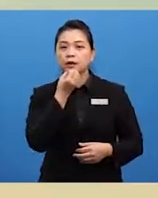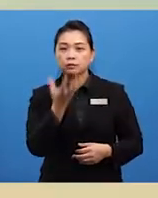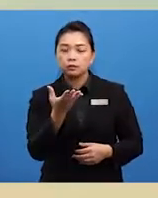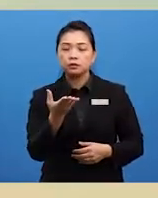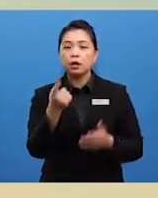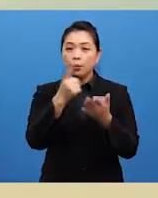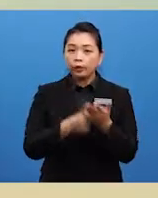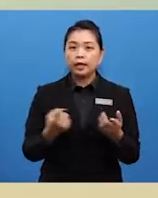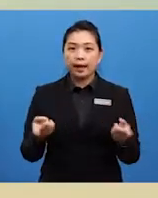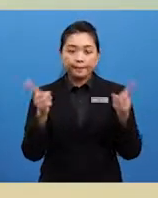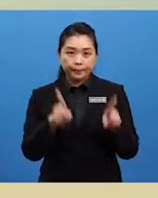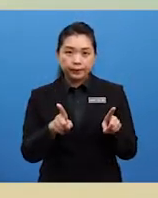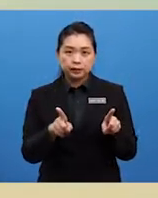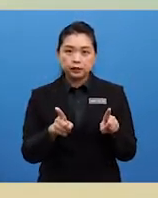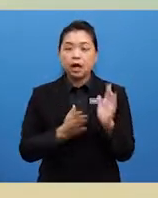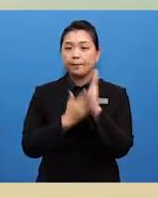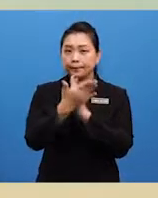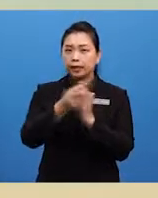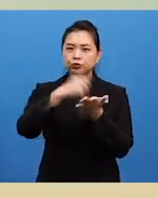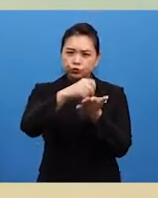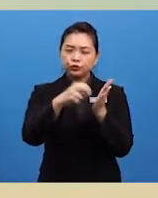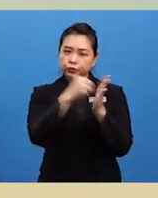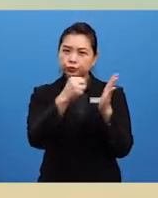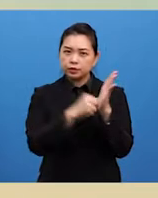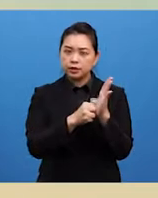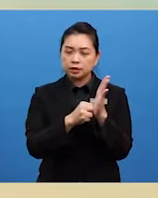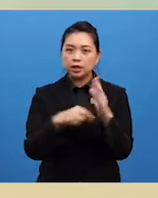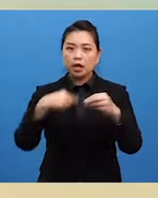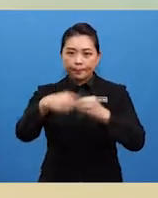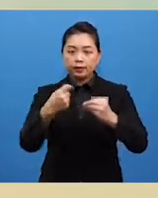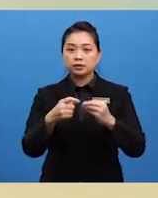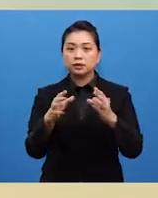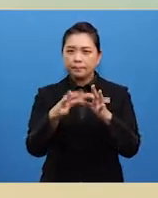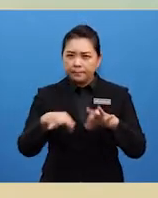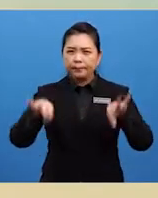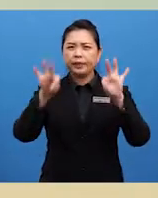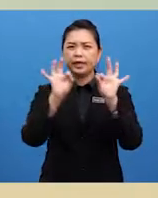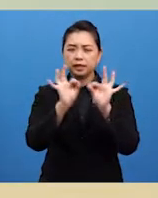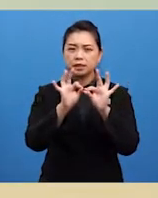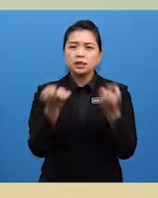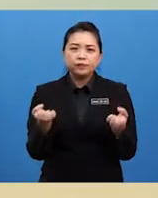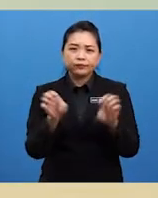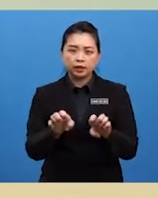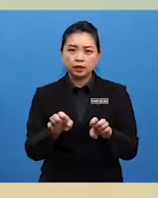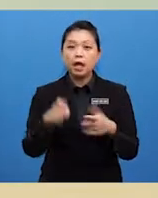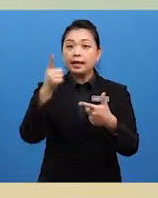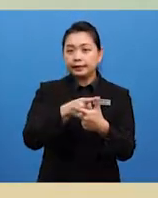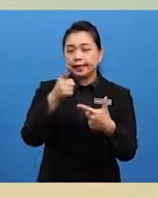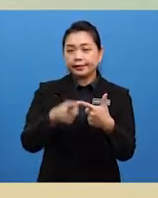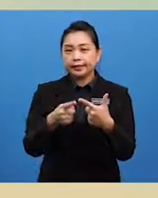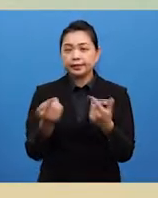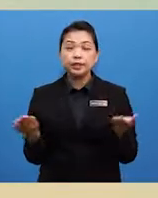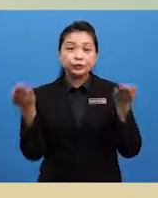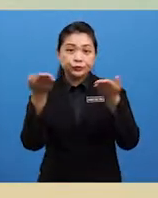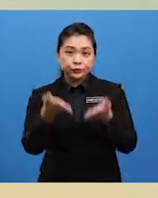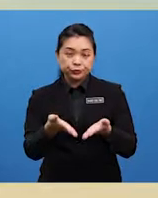tells us what happens in the story by jotting down notes about the main event. Then,